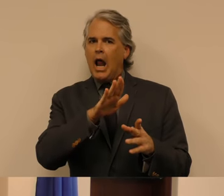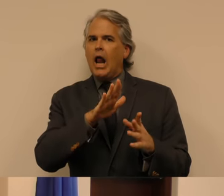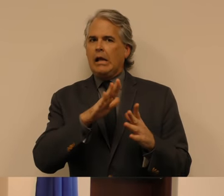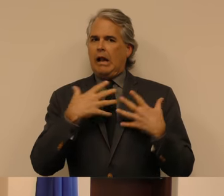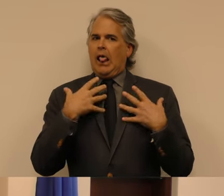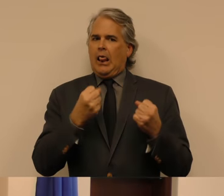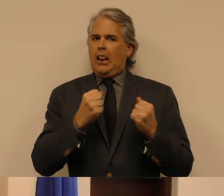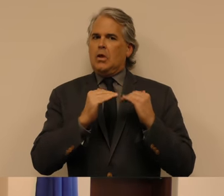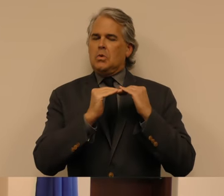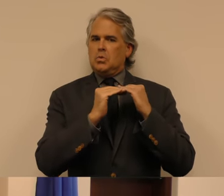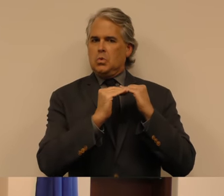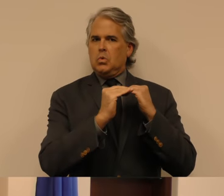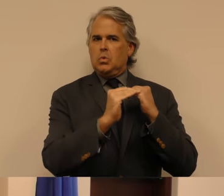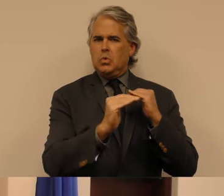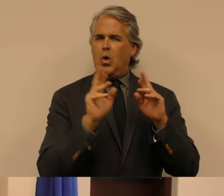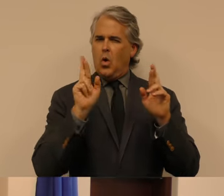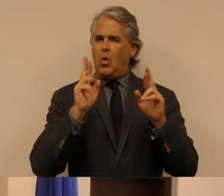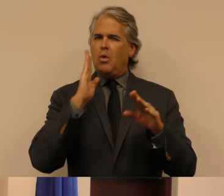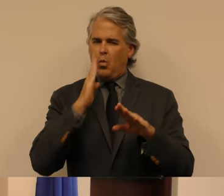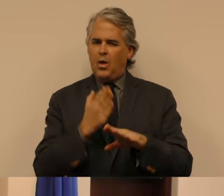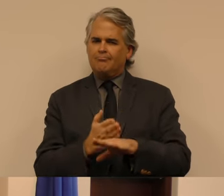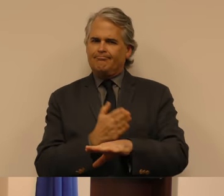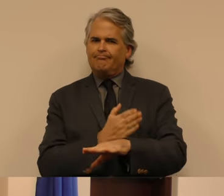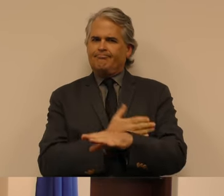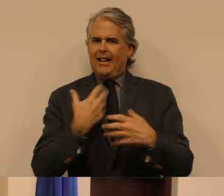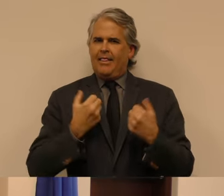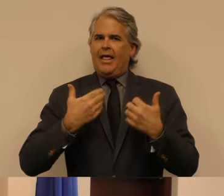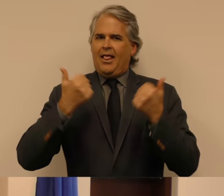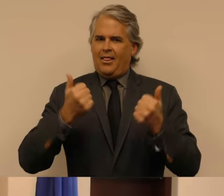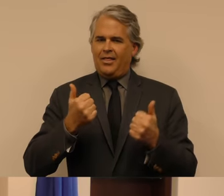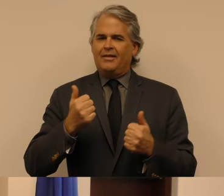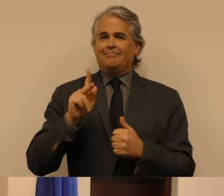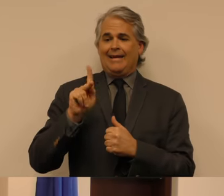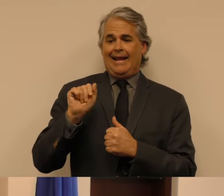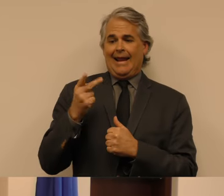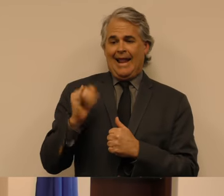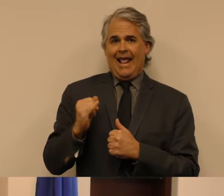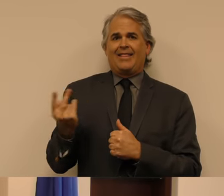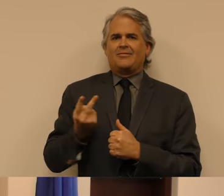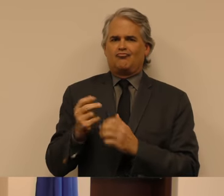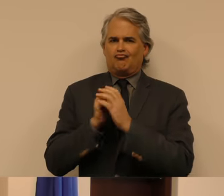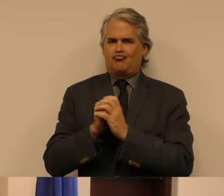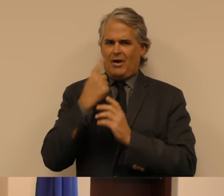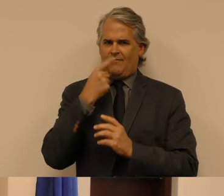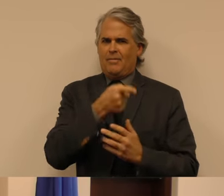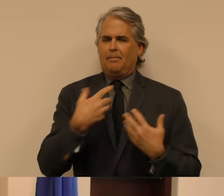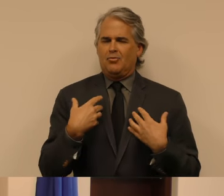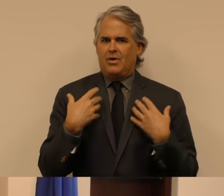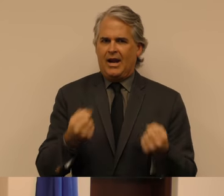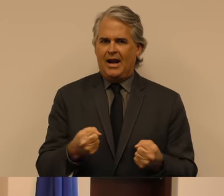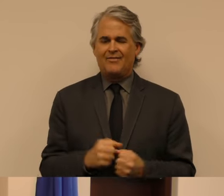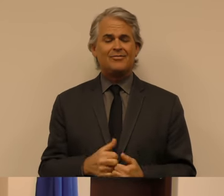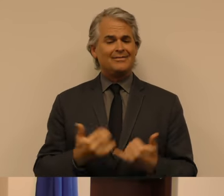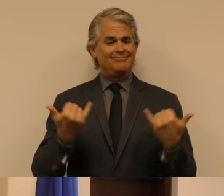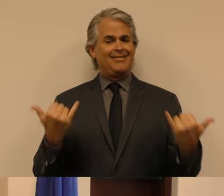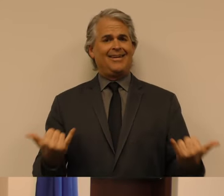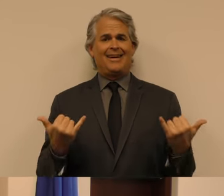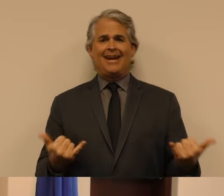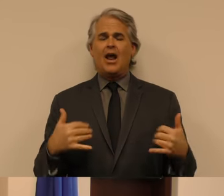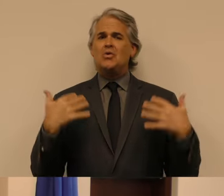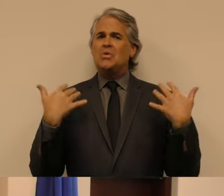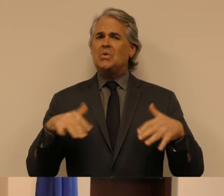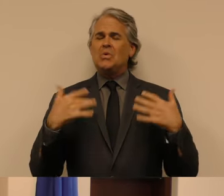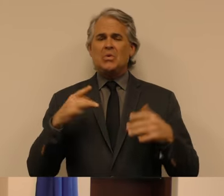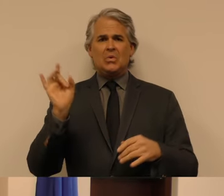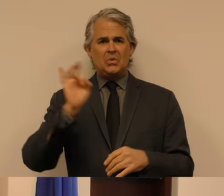to improve. Kathy and I are praying for his recovery. We are living in historically trying times. Over the past